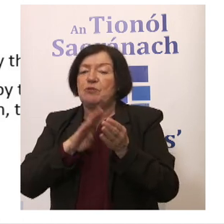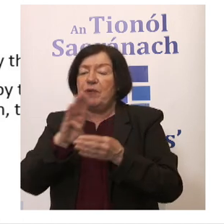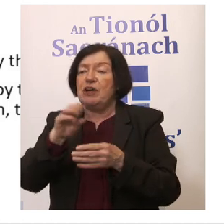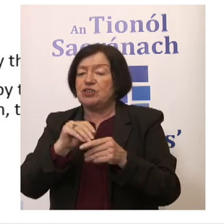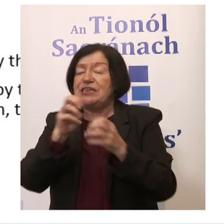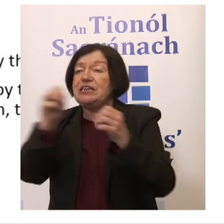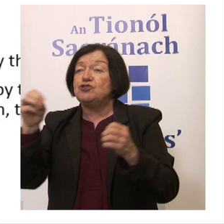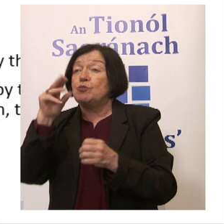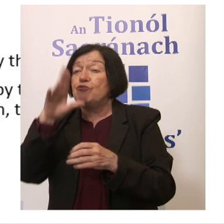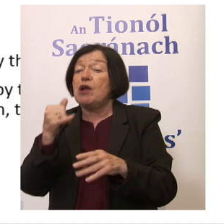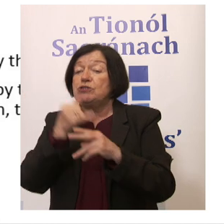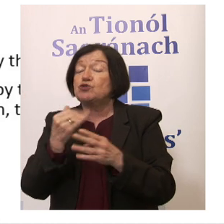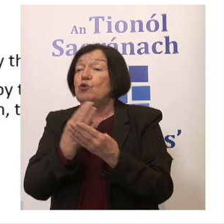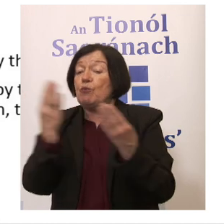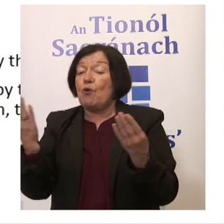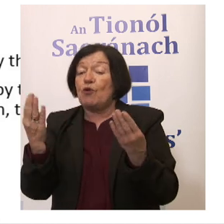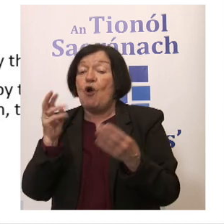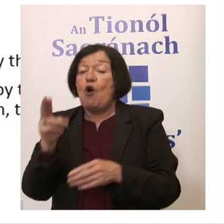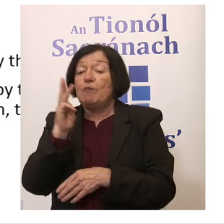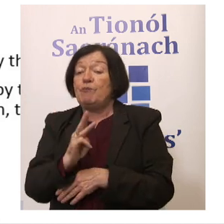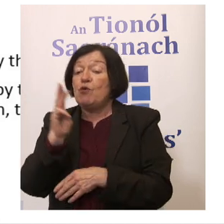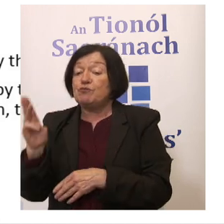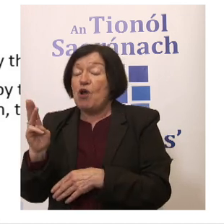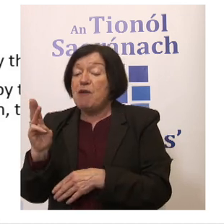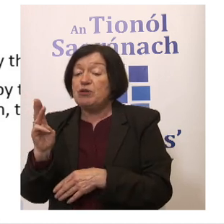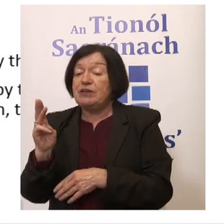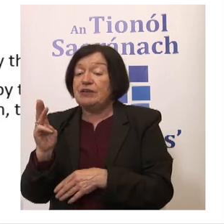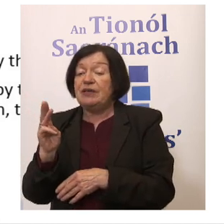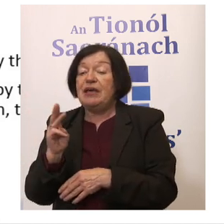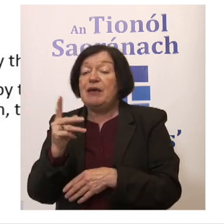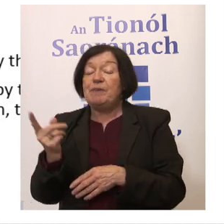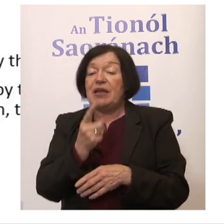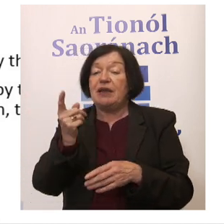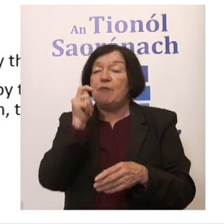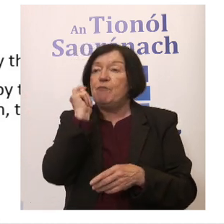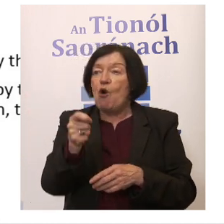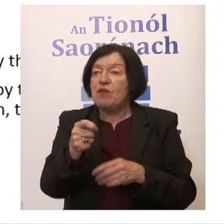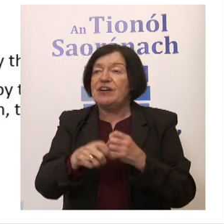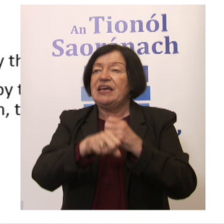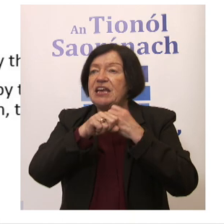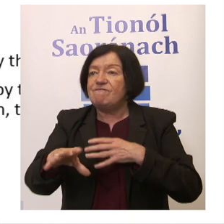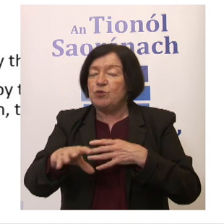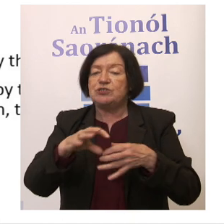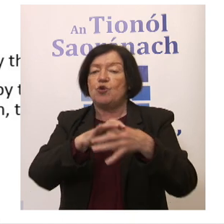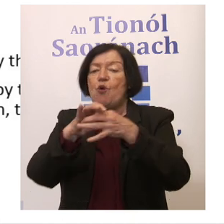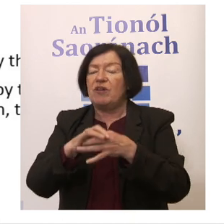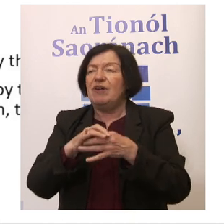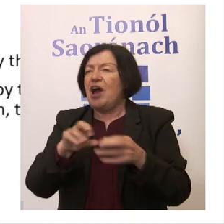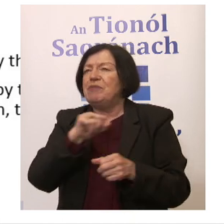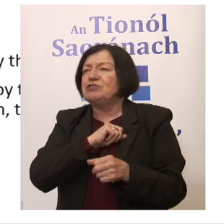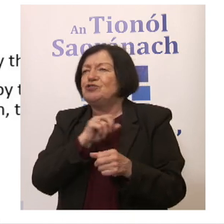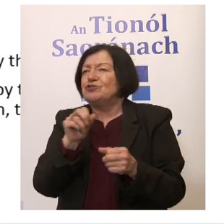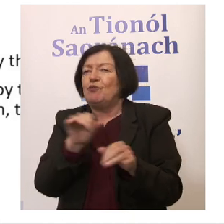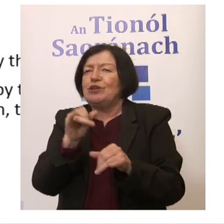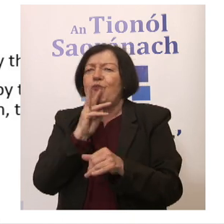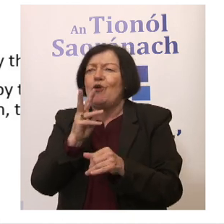of the primary school boards or a secondary school board being appointed, influenced, coordinated? I'm not quite sure what term you